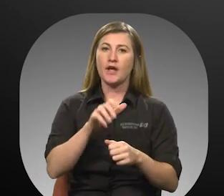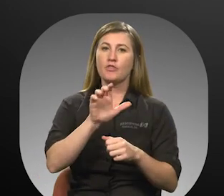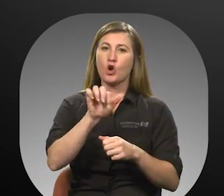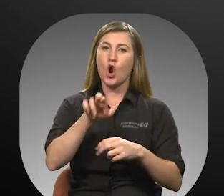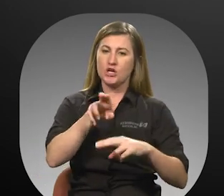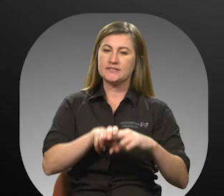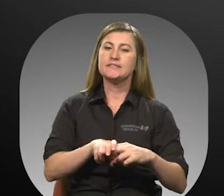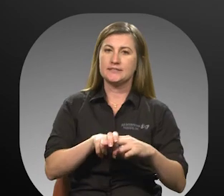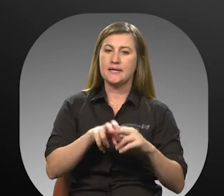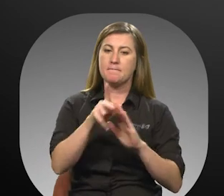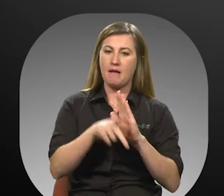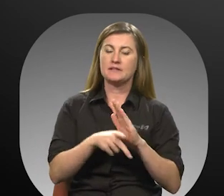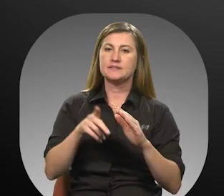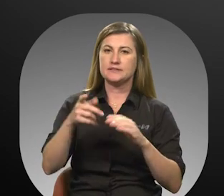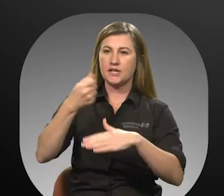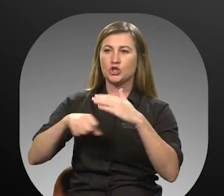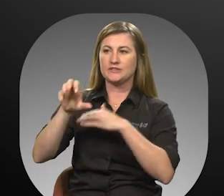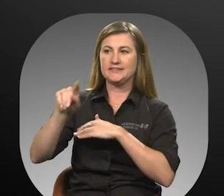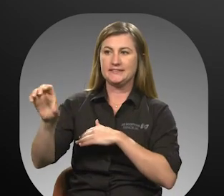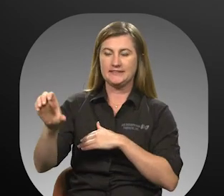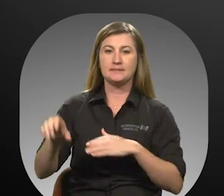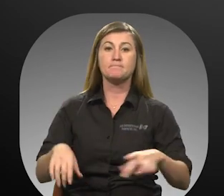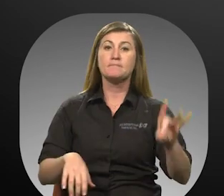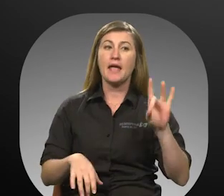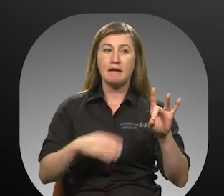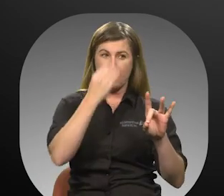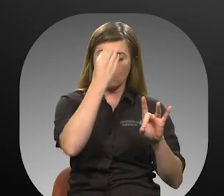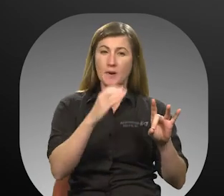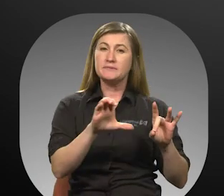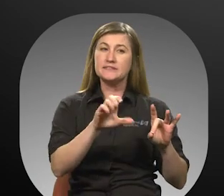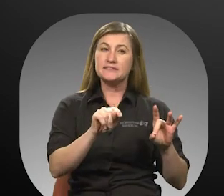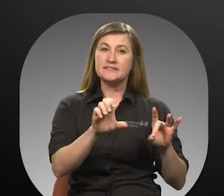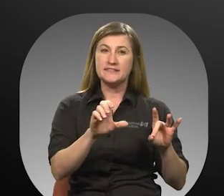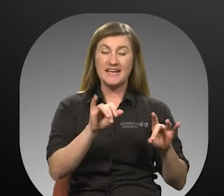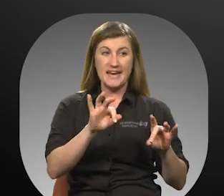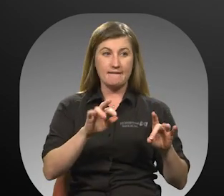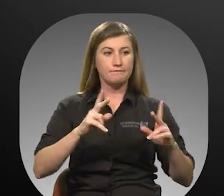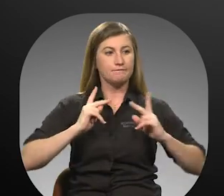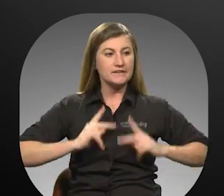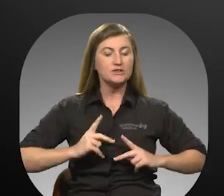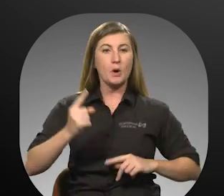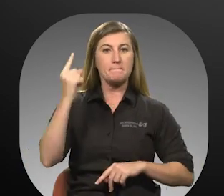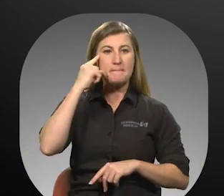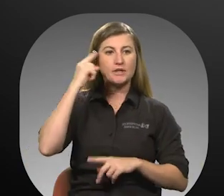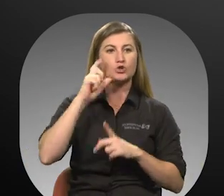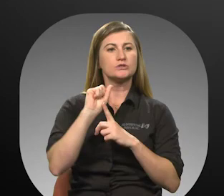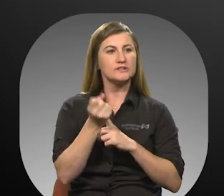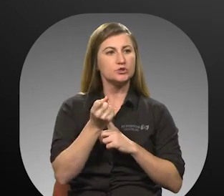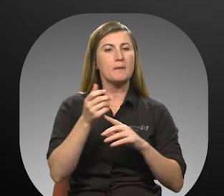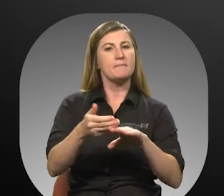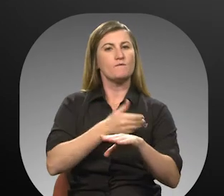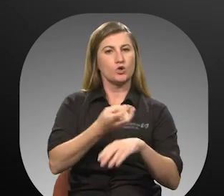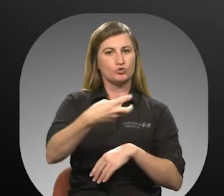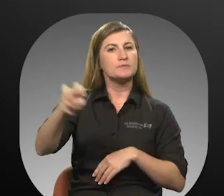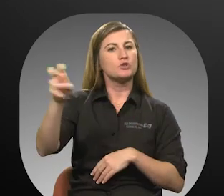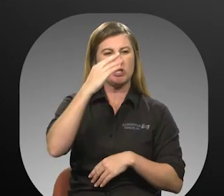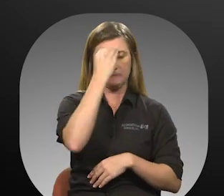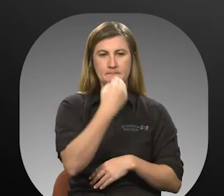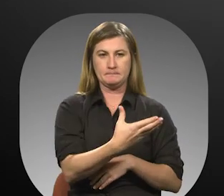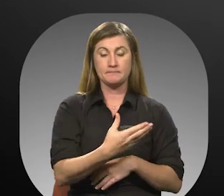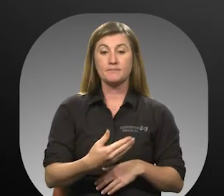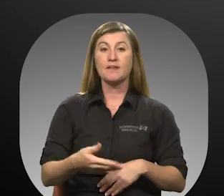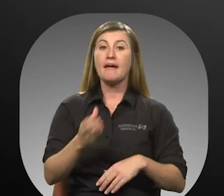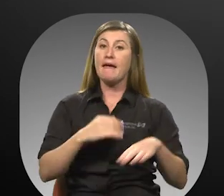CTC 8. Making the CTC aware of customers' physical and or mental conditions prior to transport